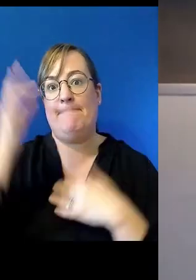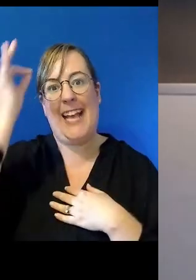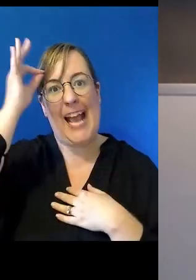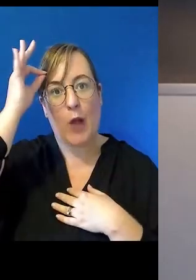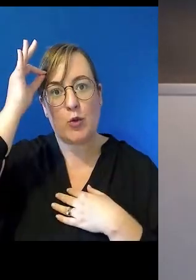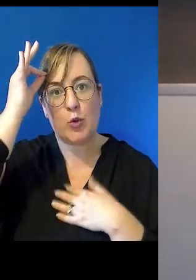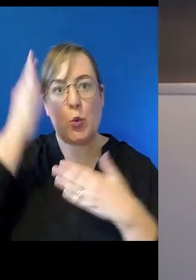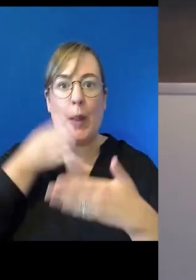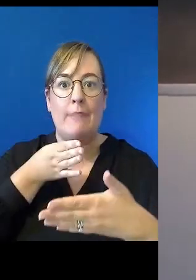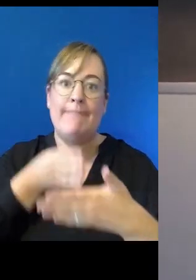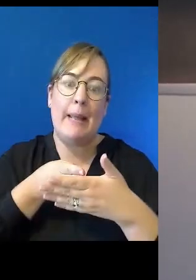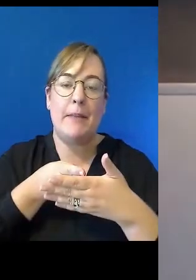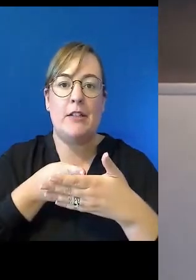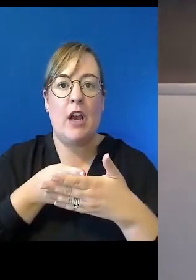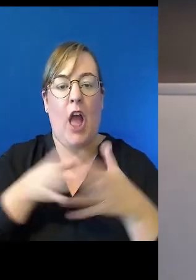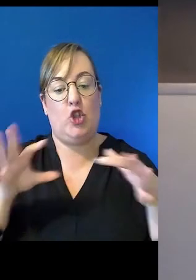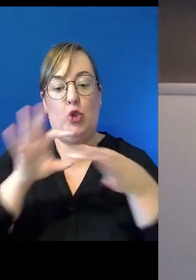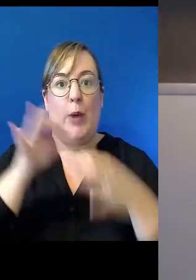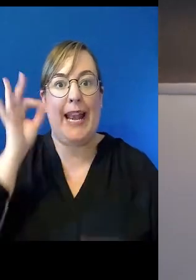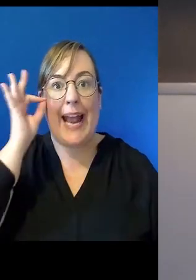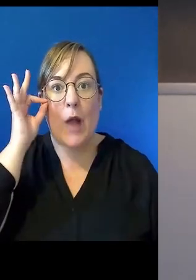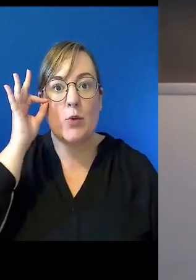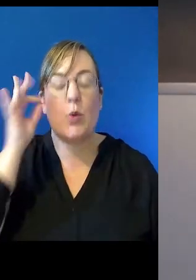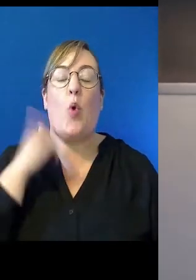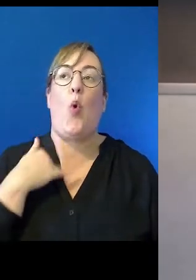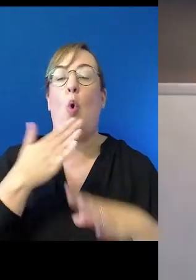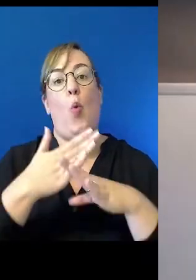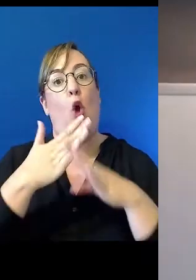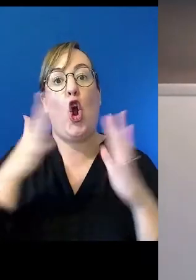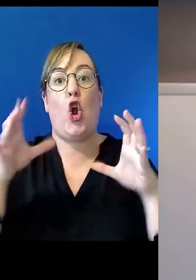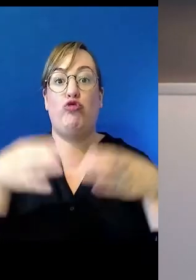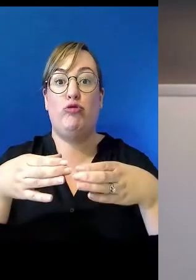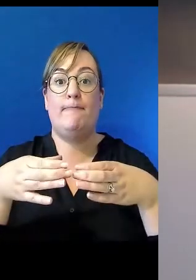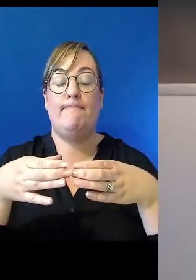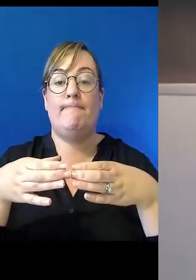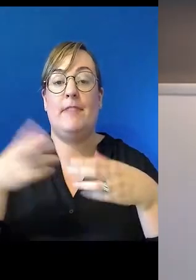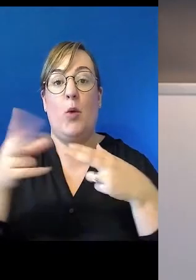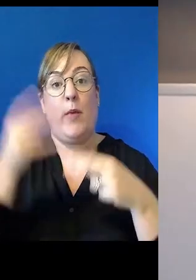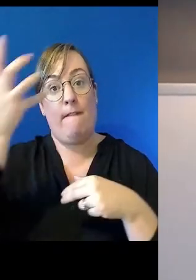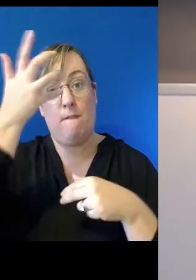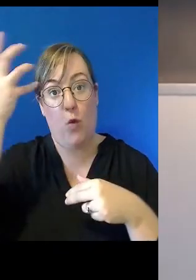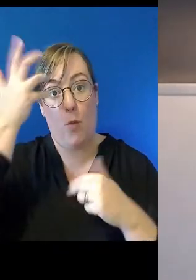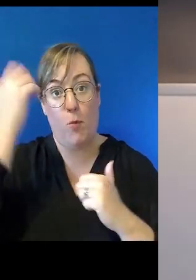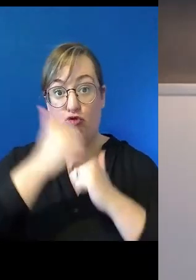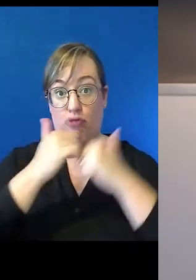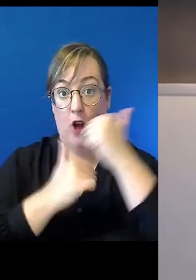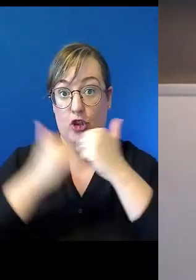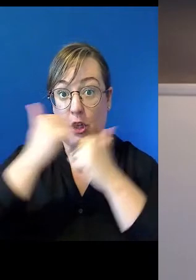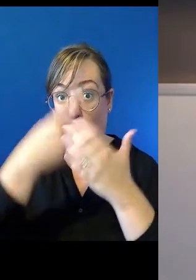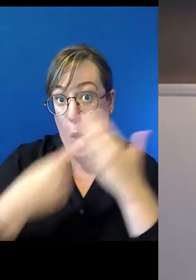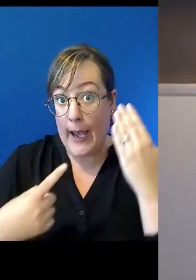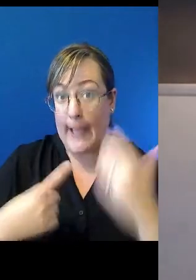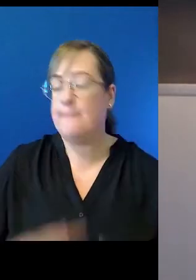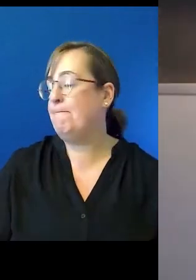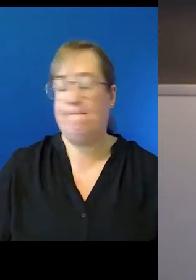Partnership Working Group that sit around the formal structures we've established. But